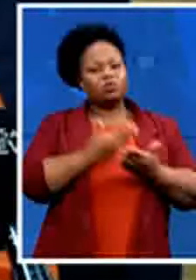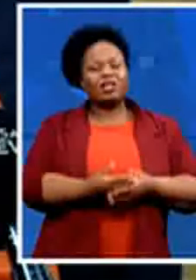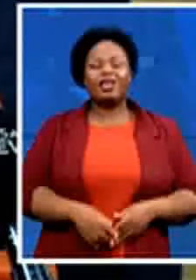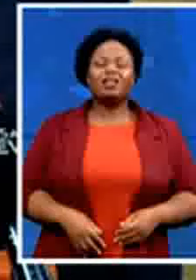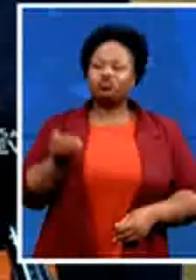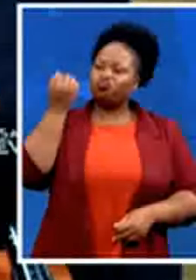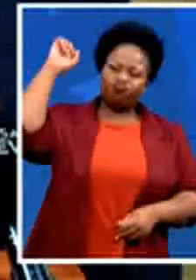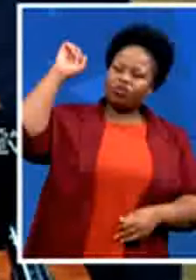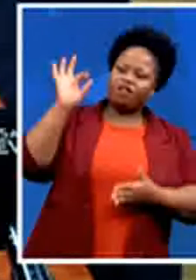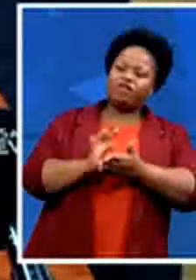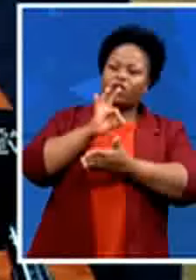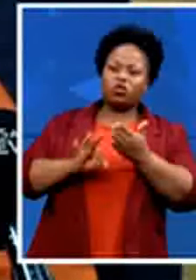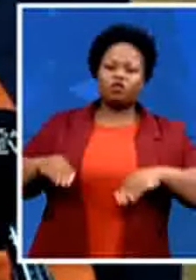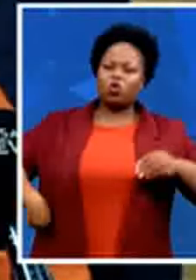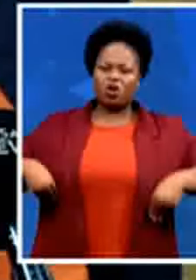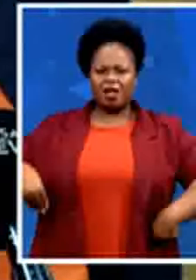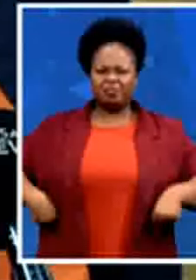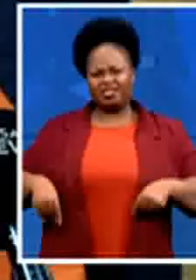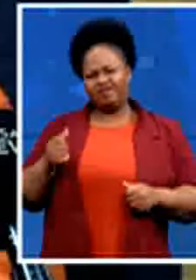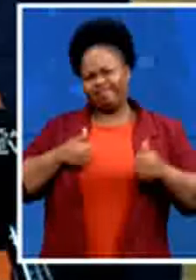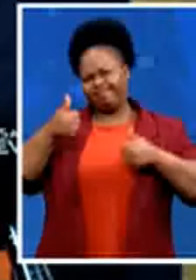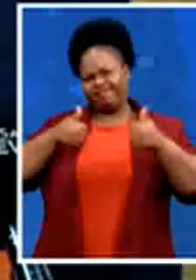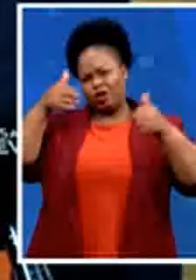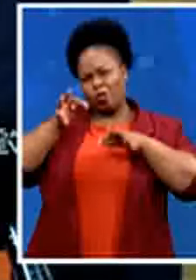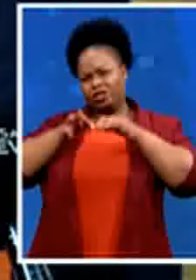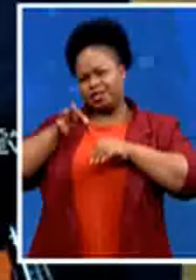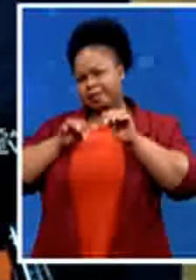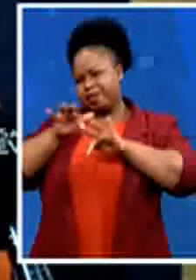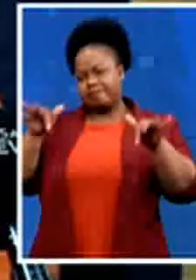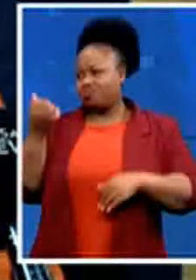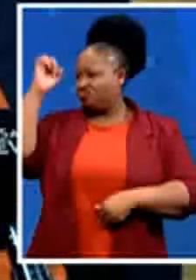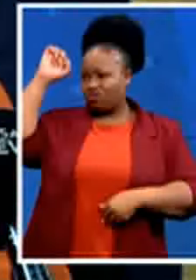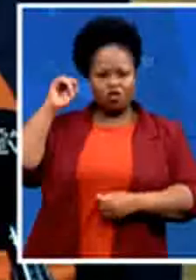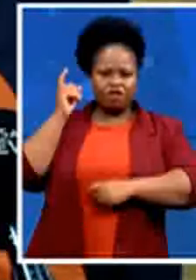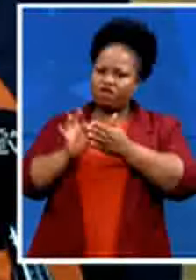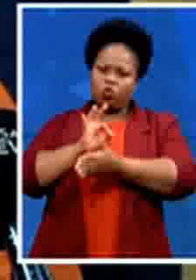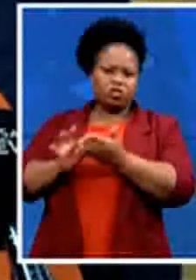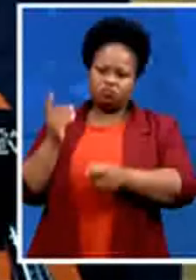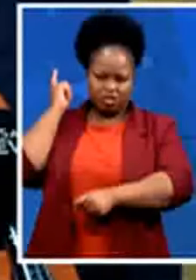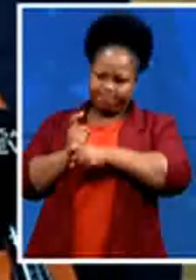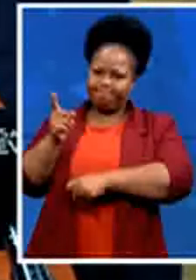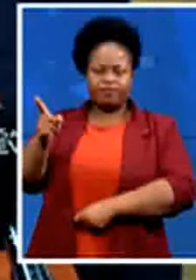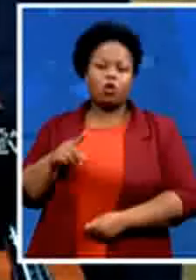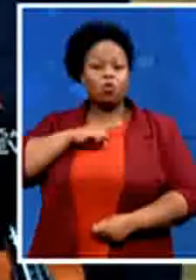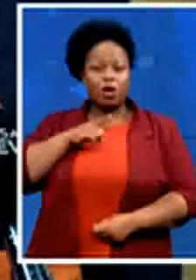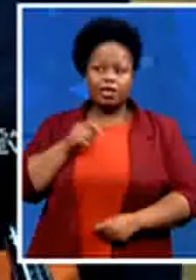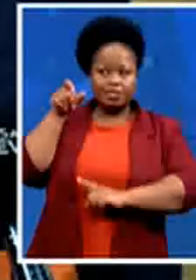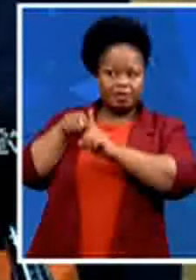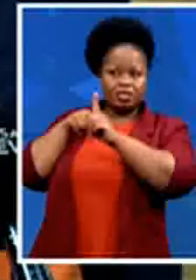and politicians because it is the corrupt politicians that appoint the corrupt officials